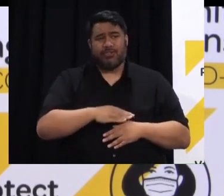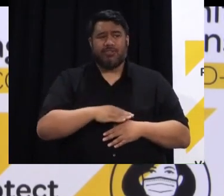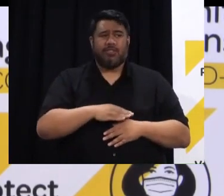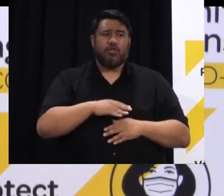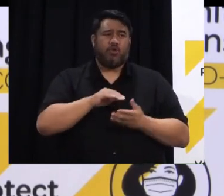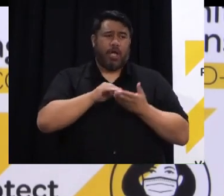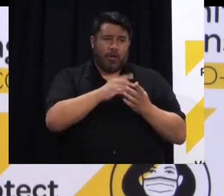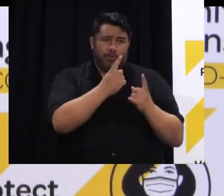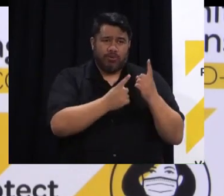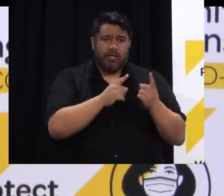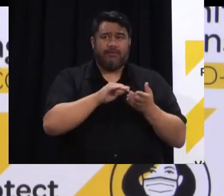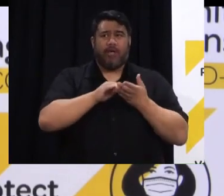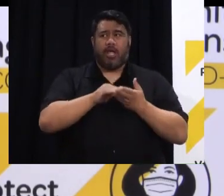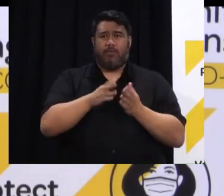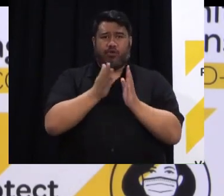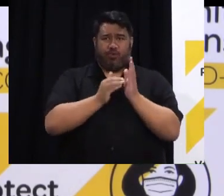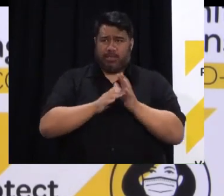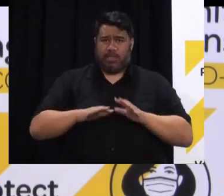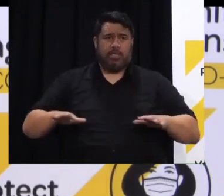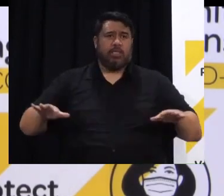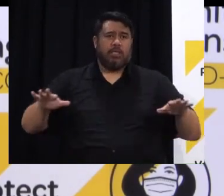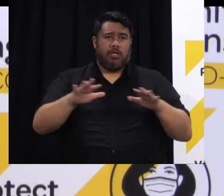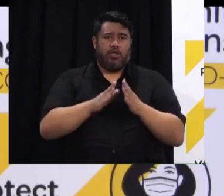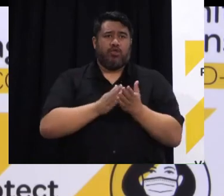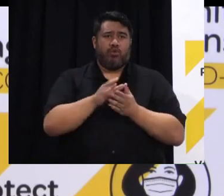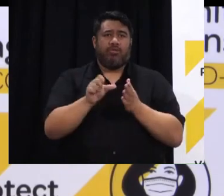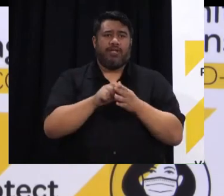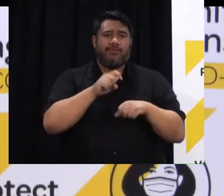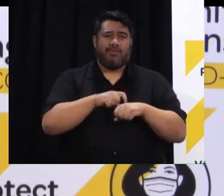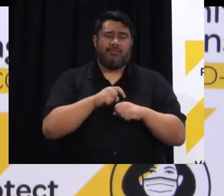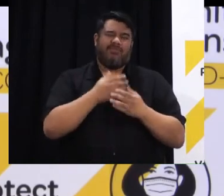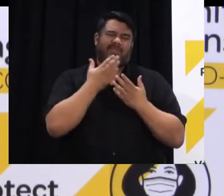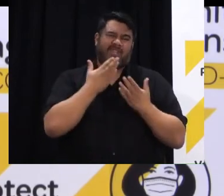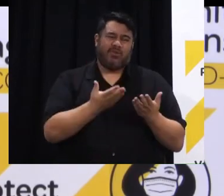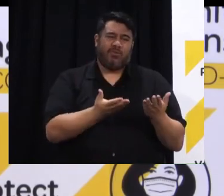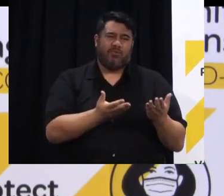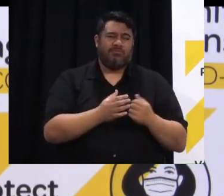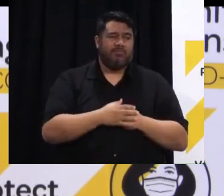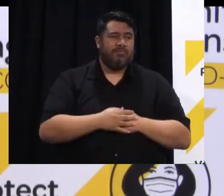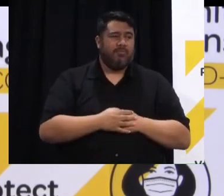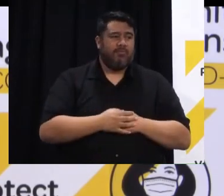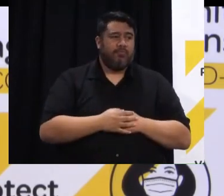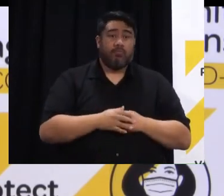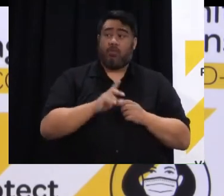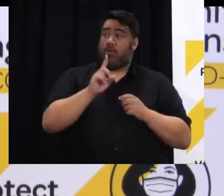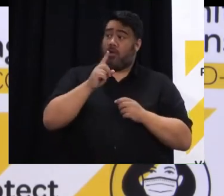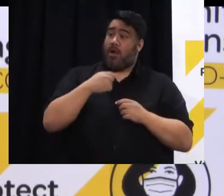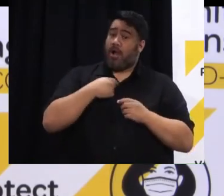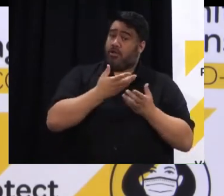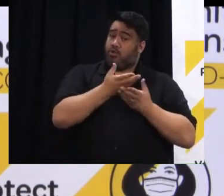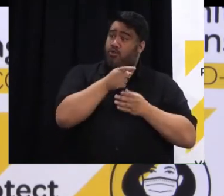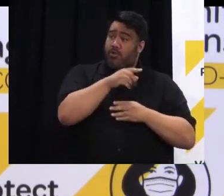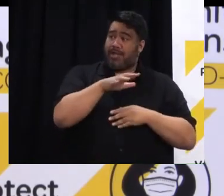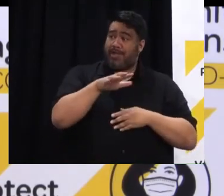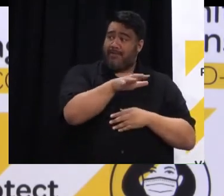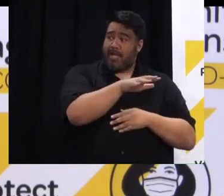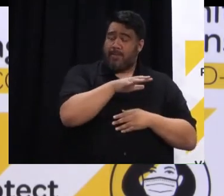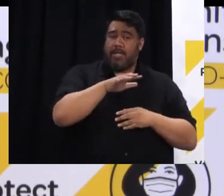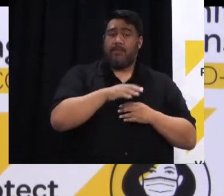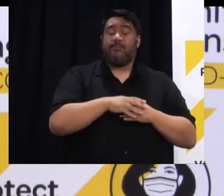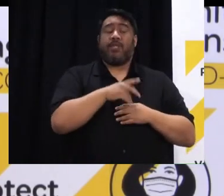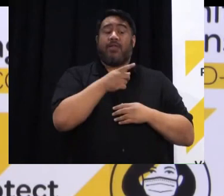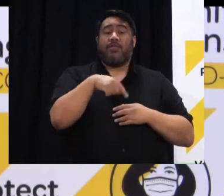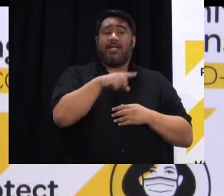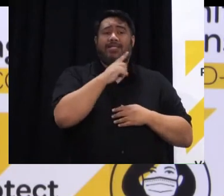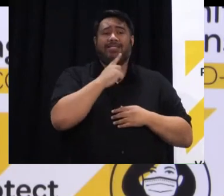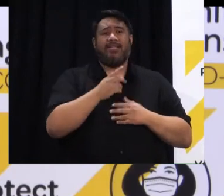doing to help us through what I know is a really tough time. You've also talked about the need for urging Māori to get